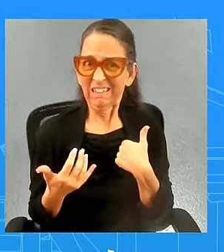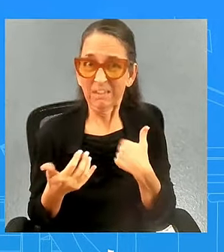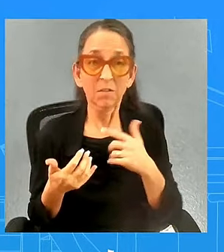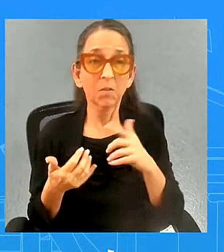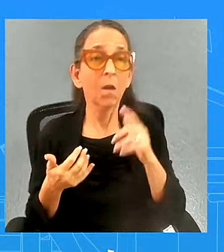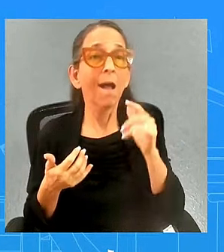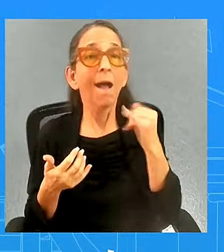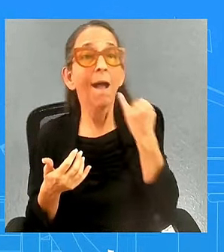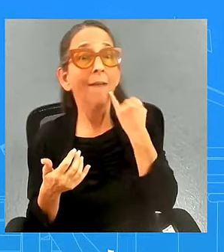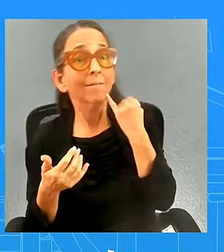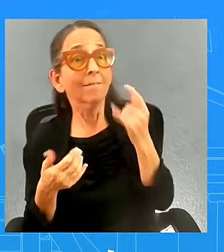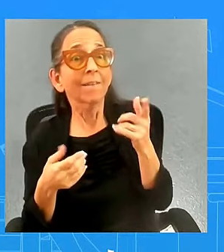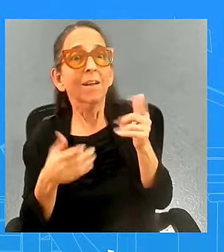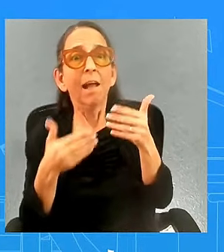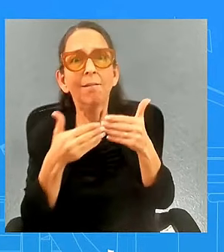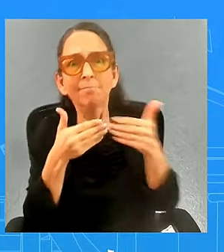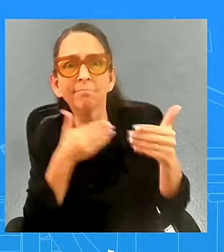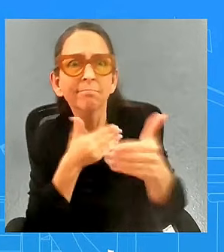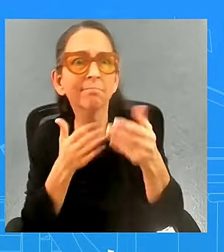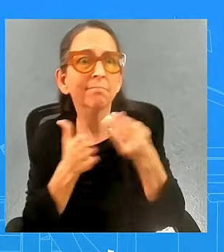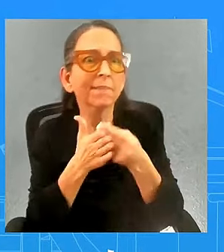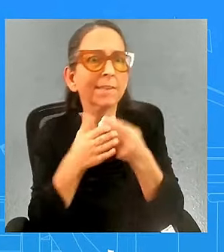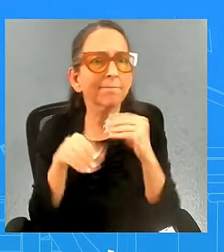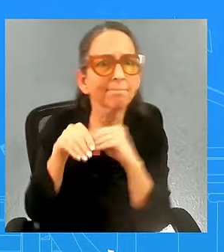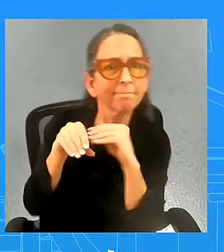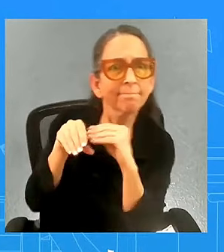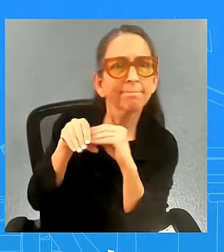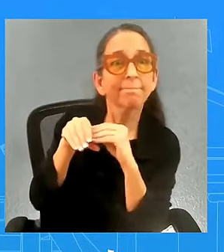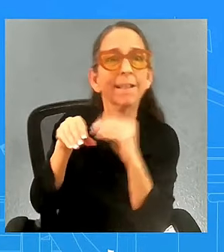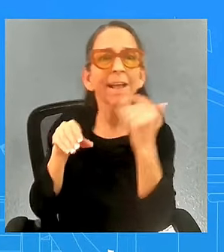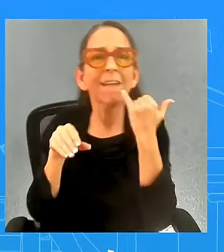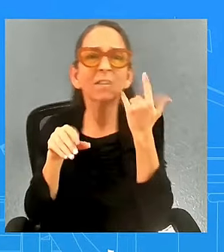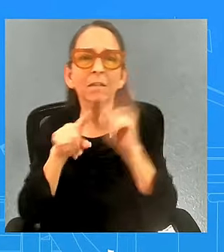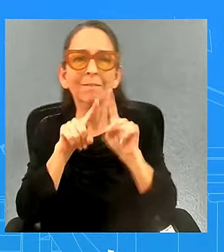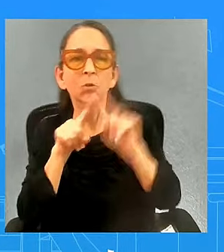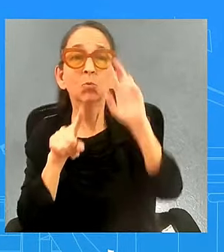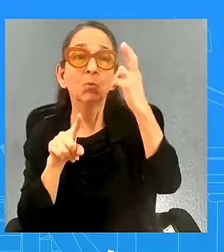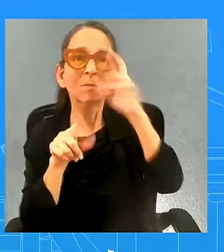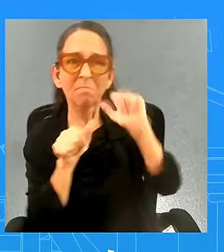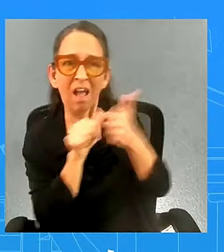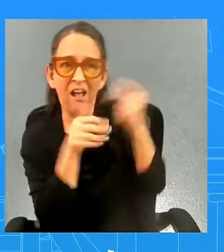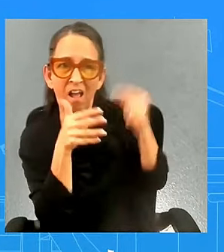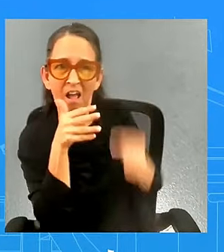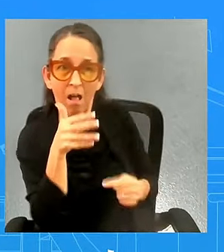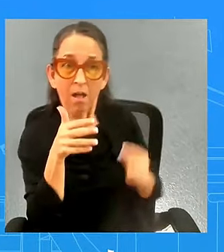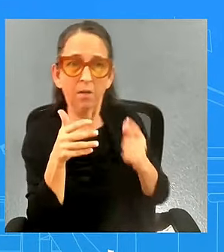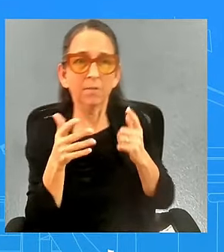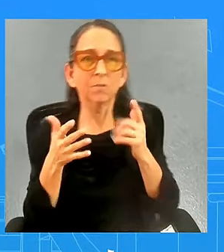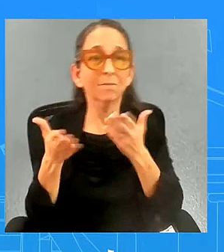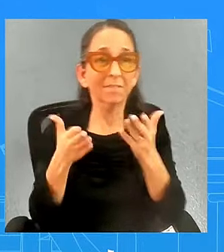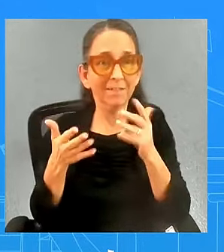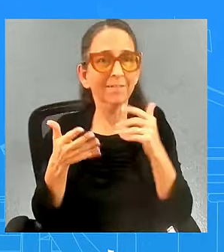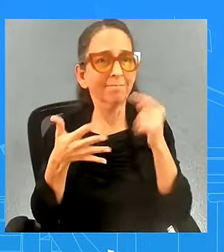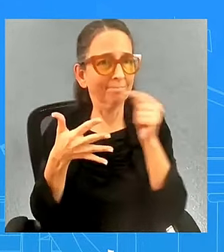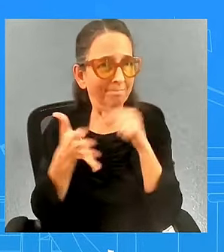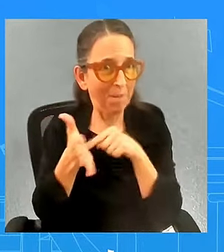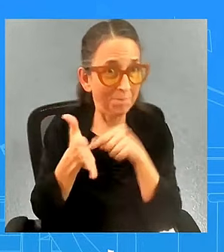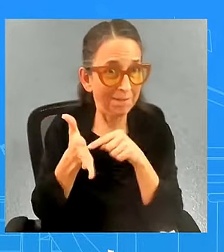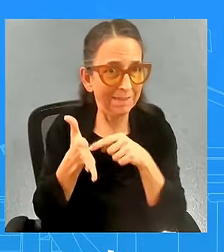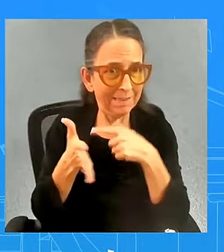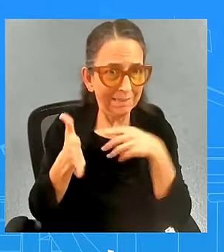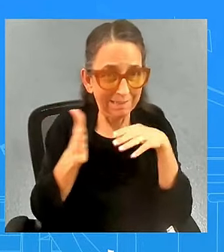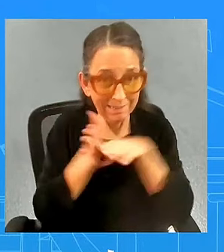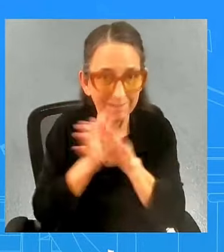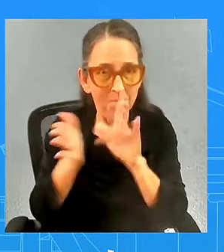there's there's there's a couple of parts to this you want to be able to you're right you want to be able to service your debt while you're getting ahead so that's why when i